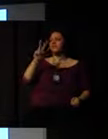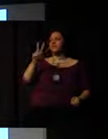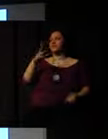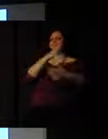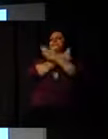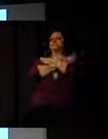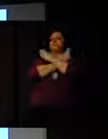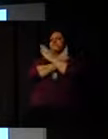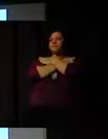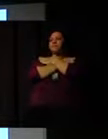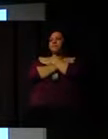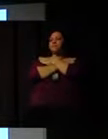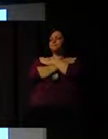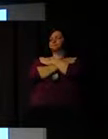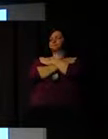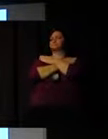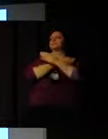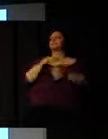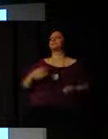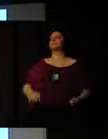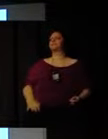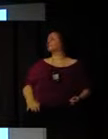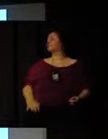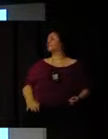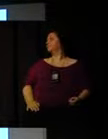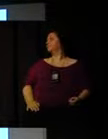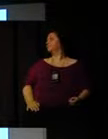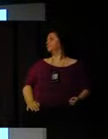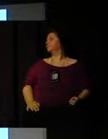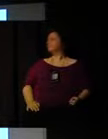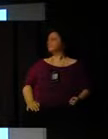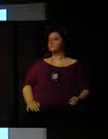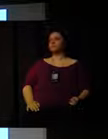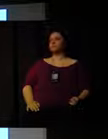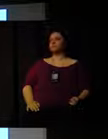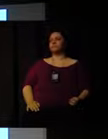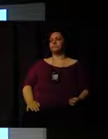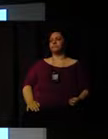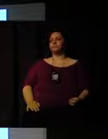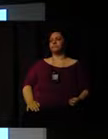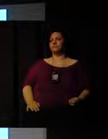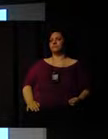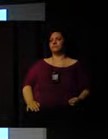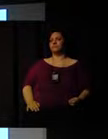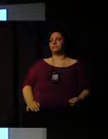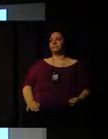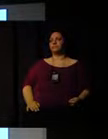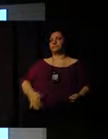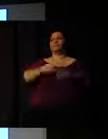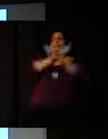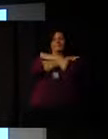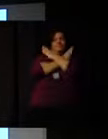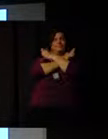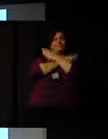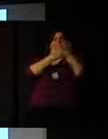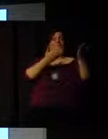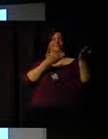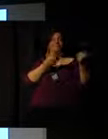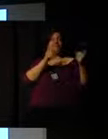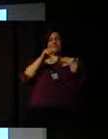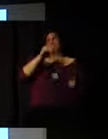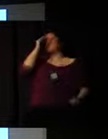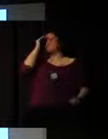of the redefinement of volunteering in South Africa is youth unemployment. We have a huge unemployment